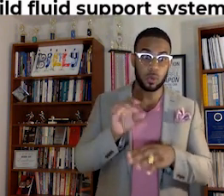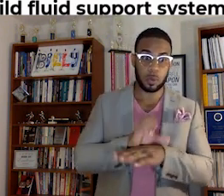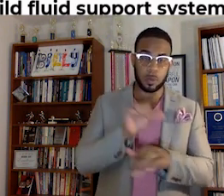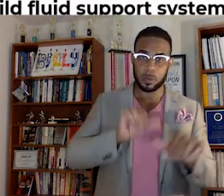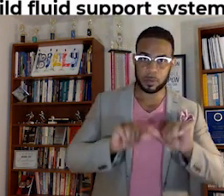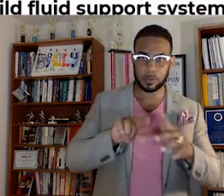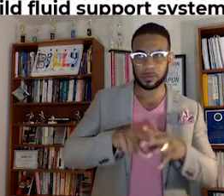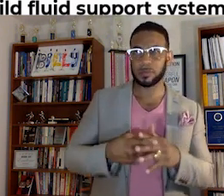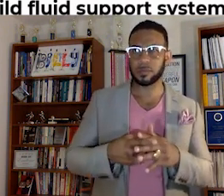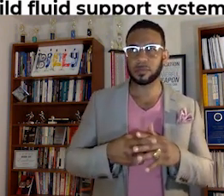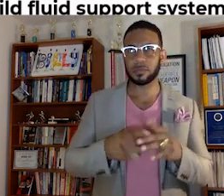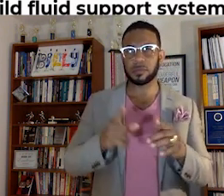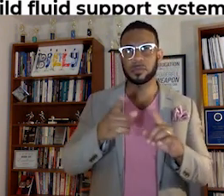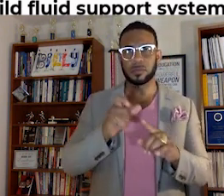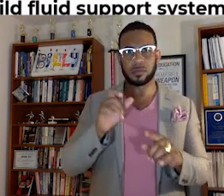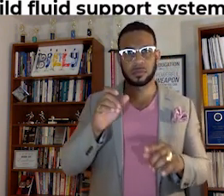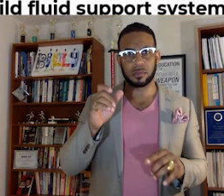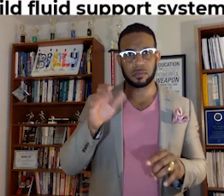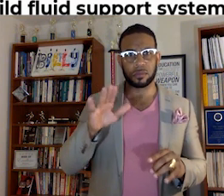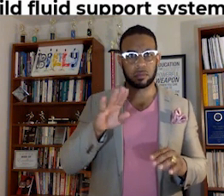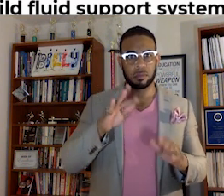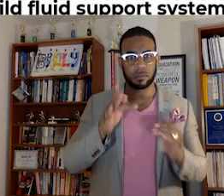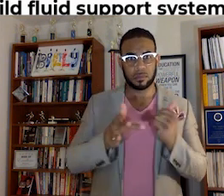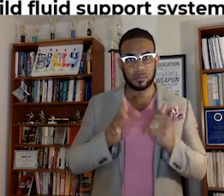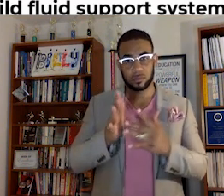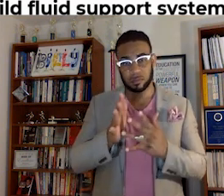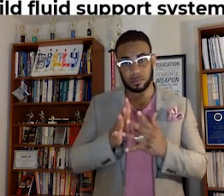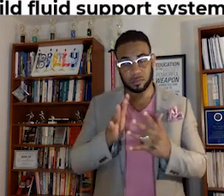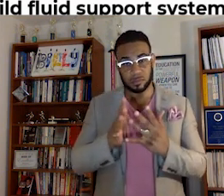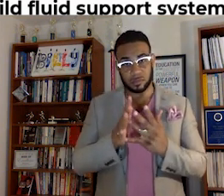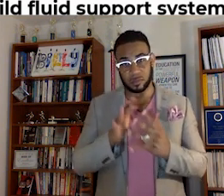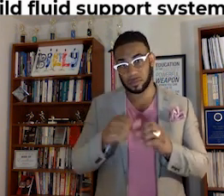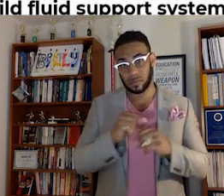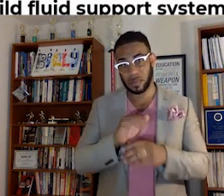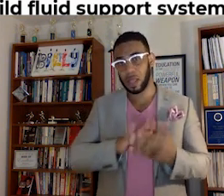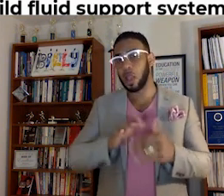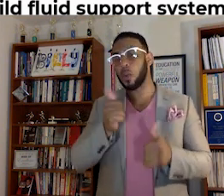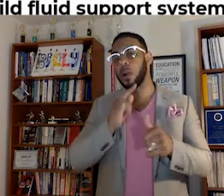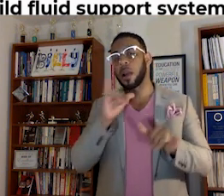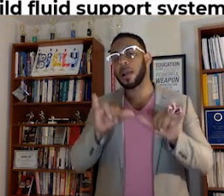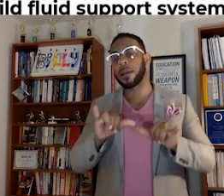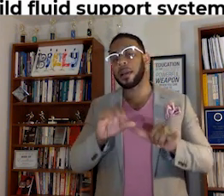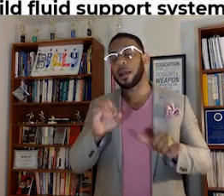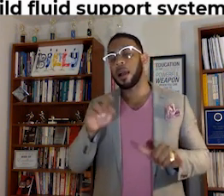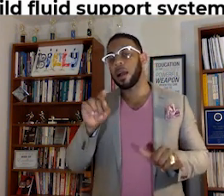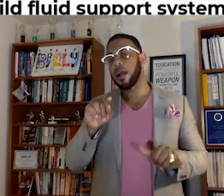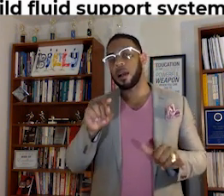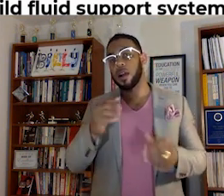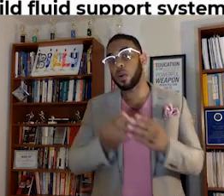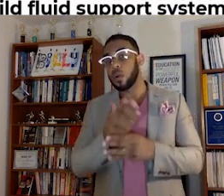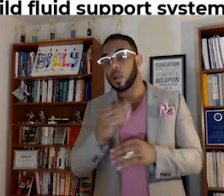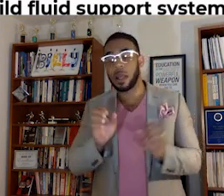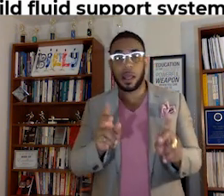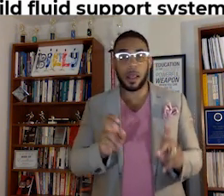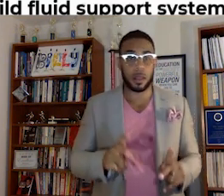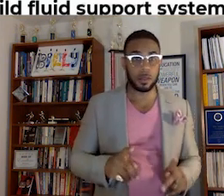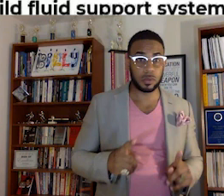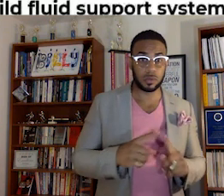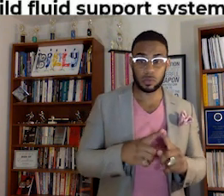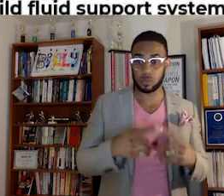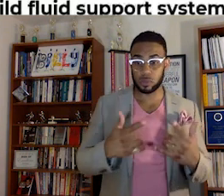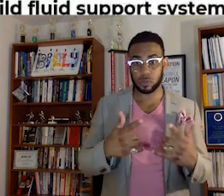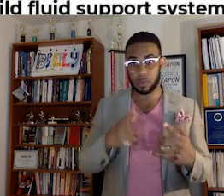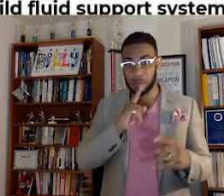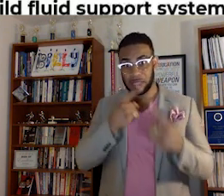science starting from their freshman year in college? Which one is a metric of growth and opportunity to